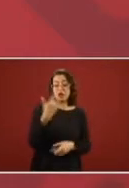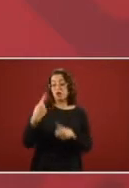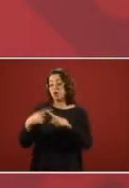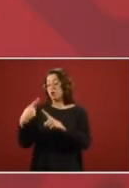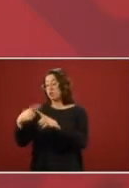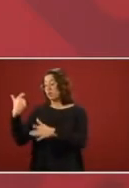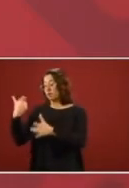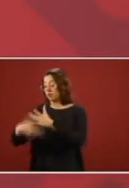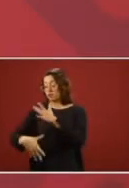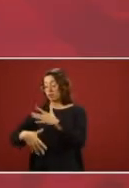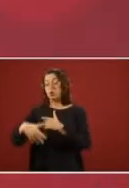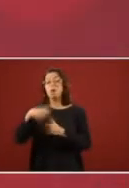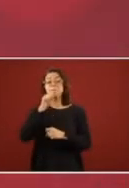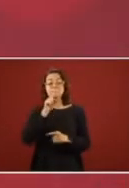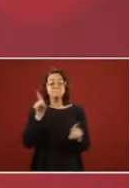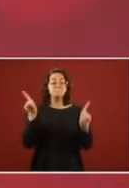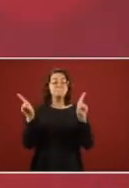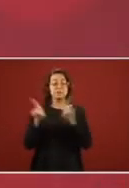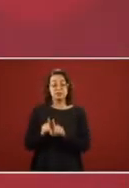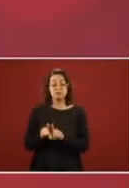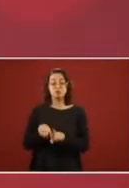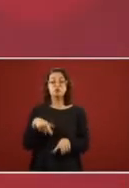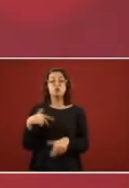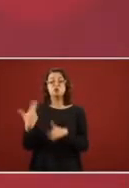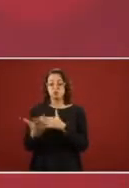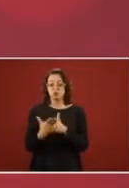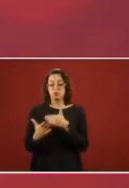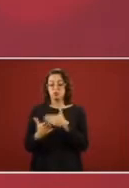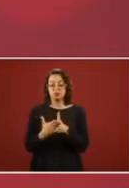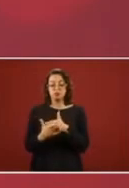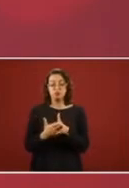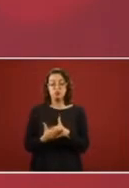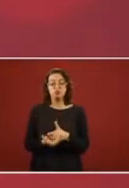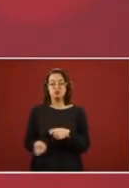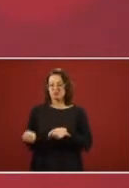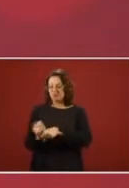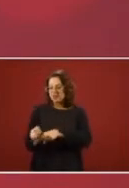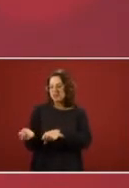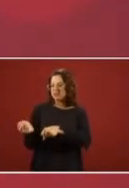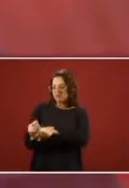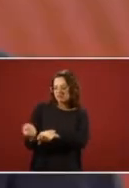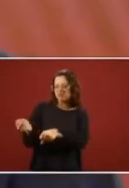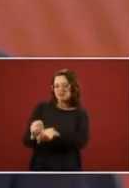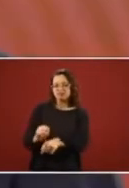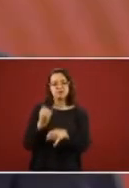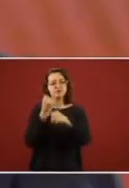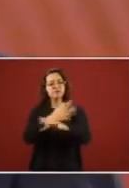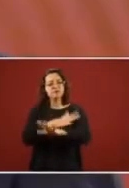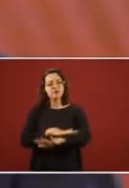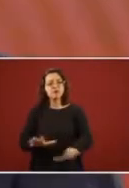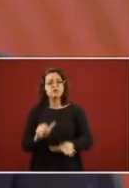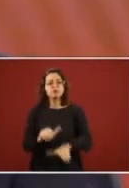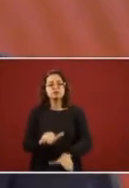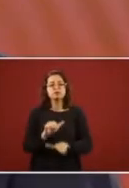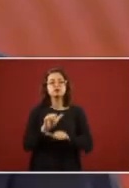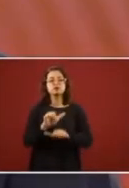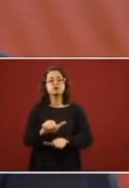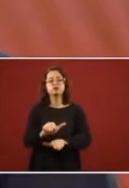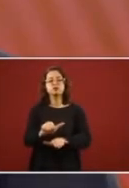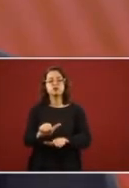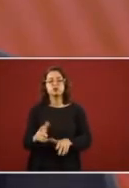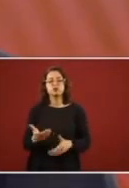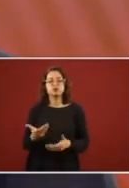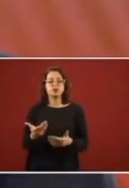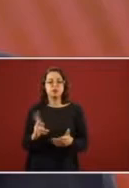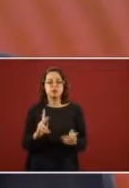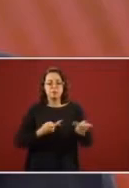vamos a tener un informe sobre el plan de